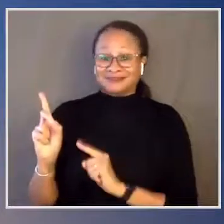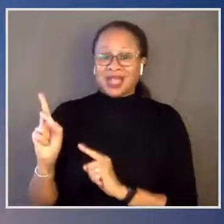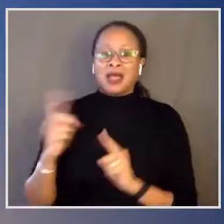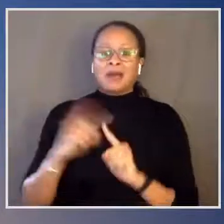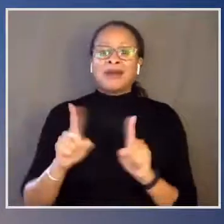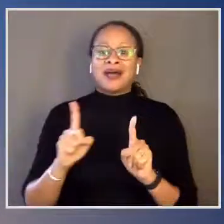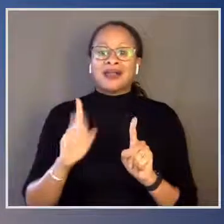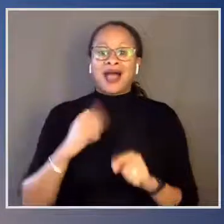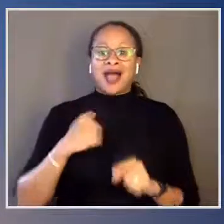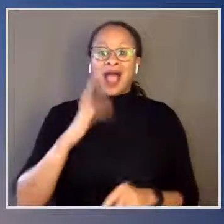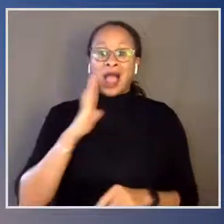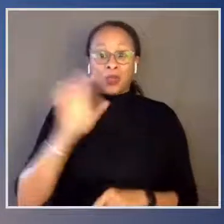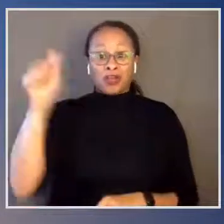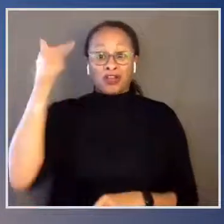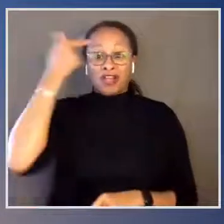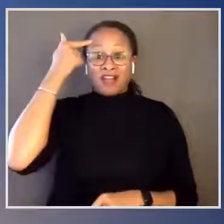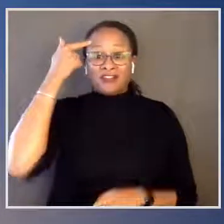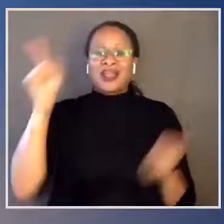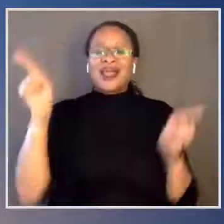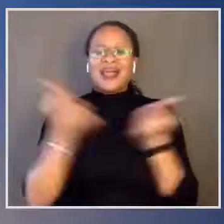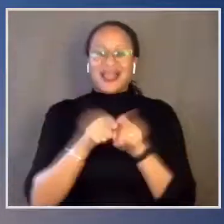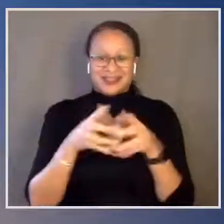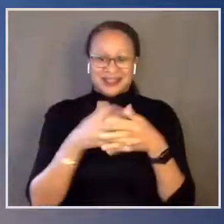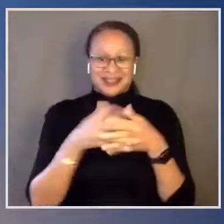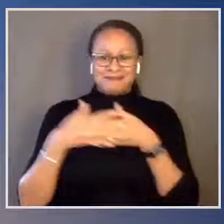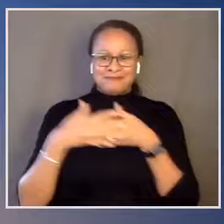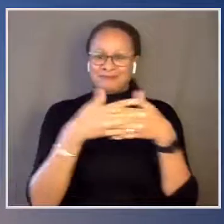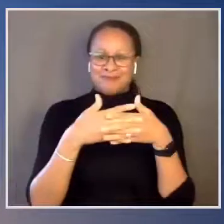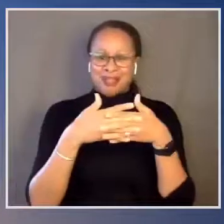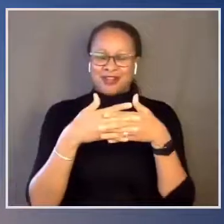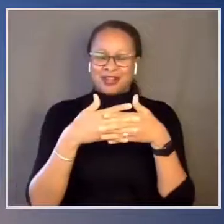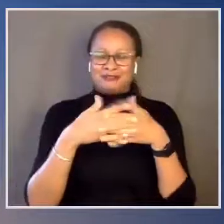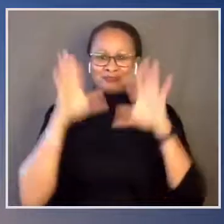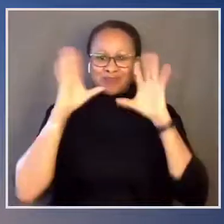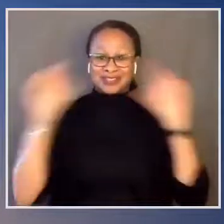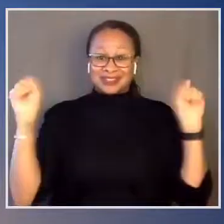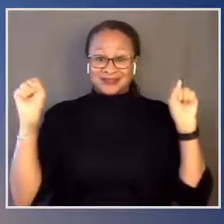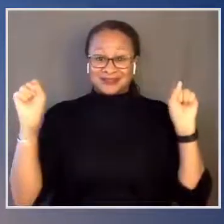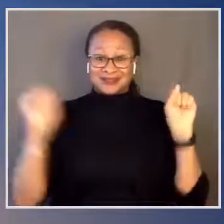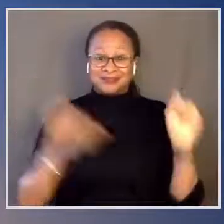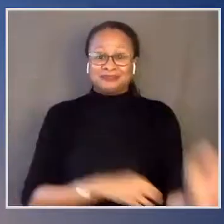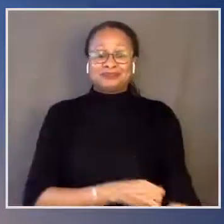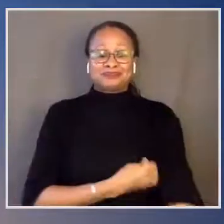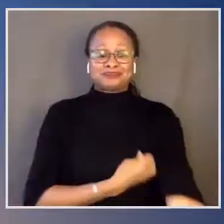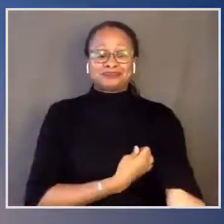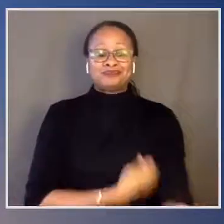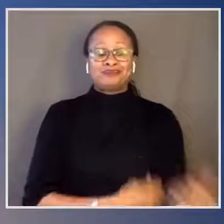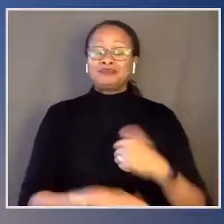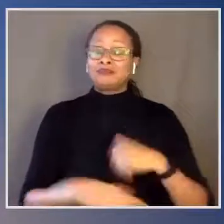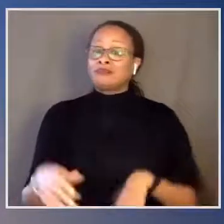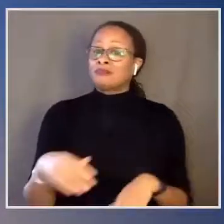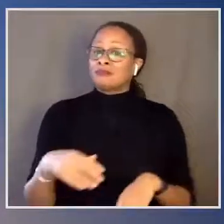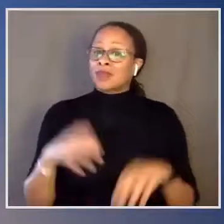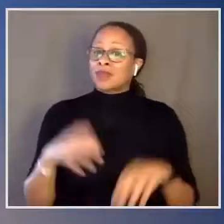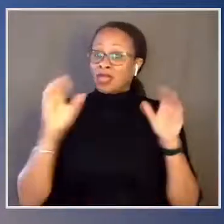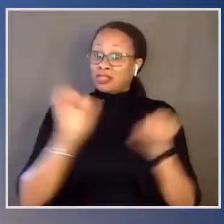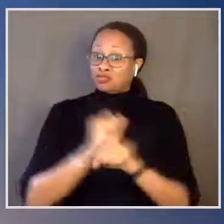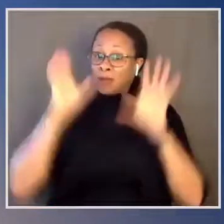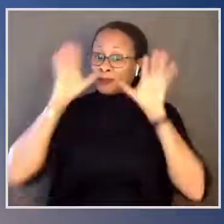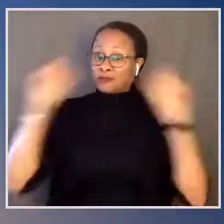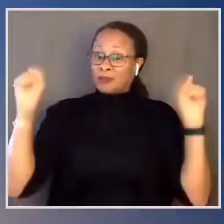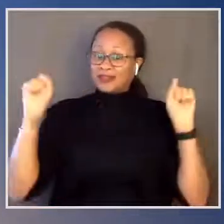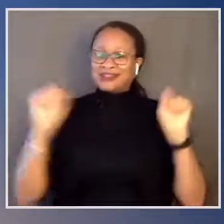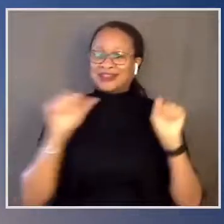as an American president. The presidency itself is not a partisan